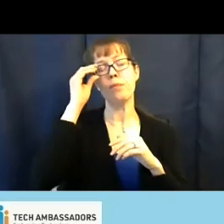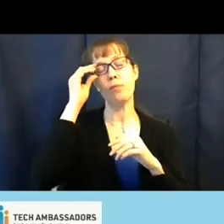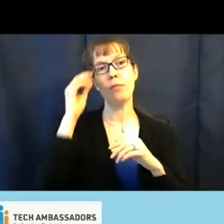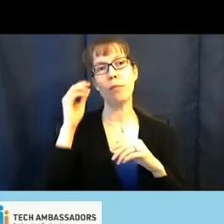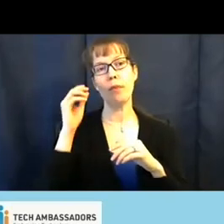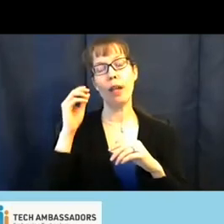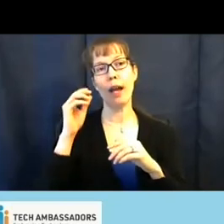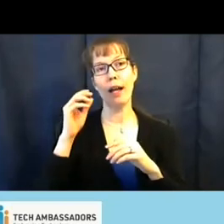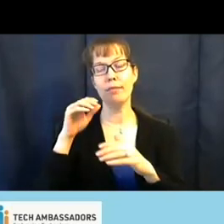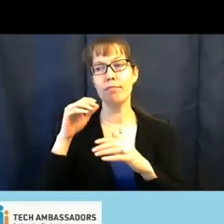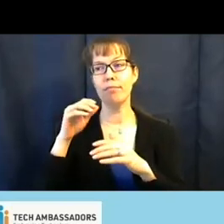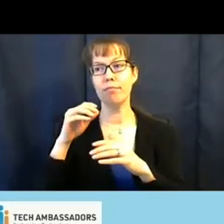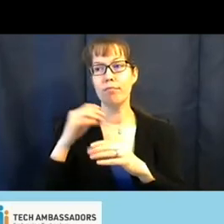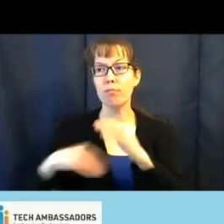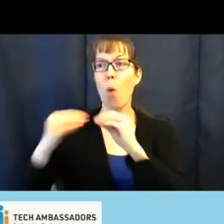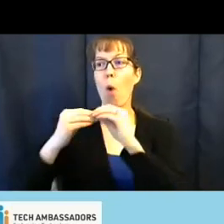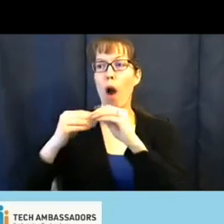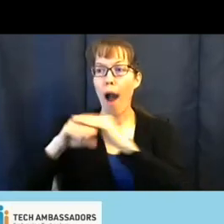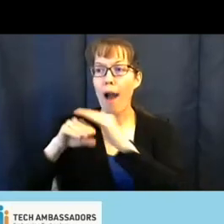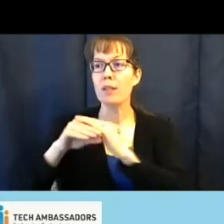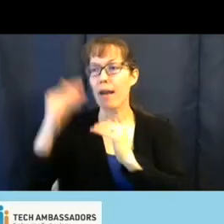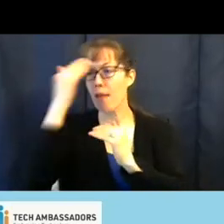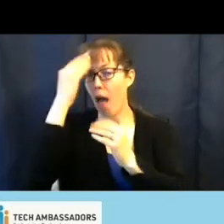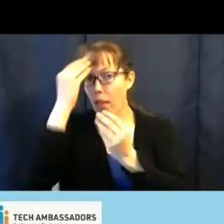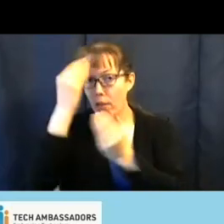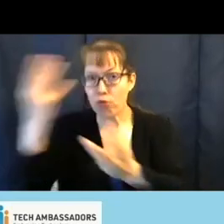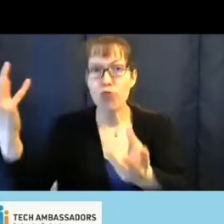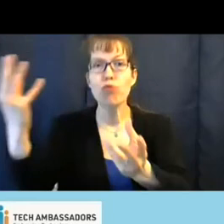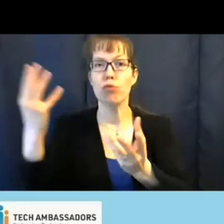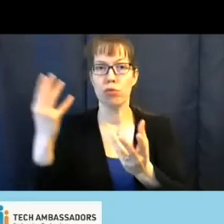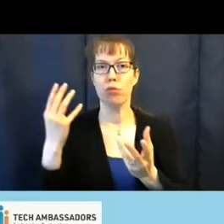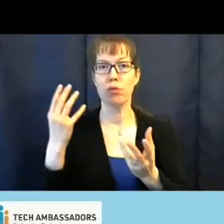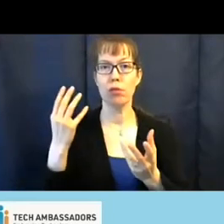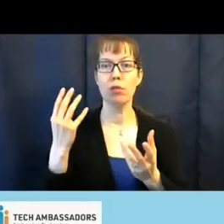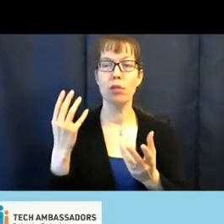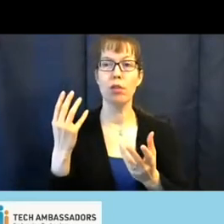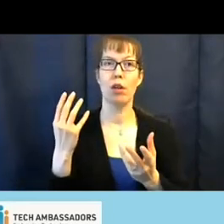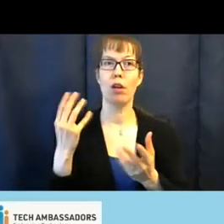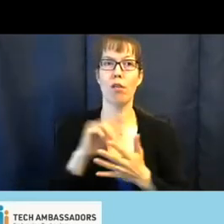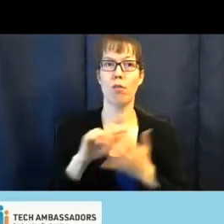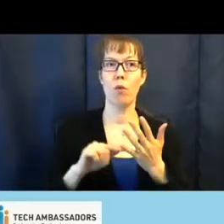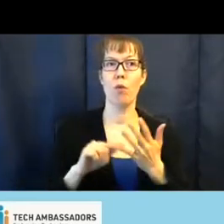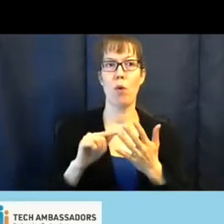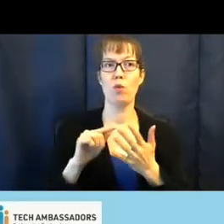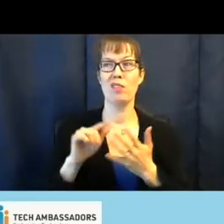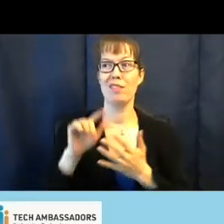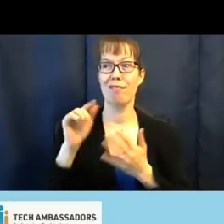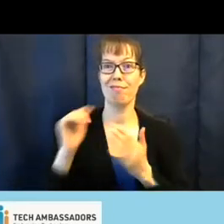accessibility knowledge on those, like companies'